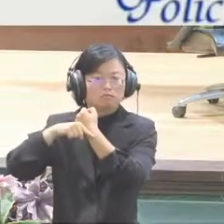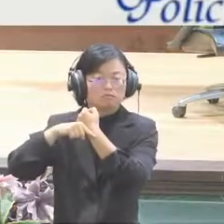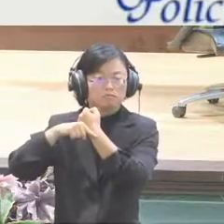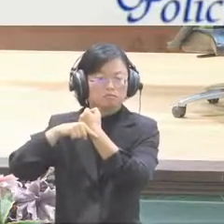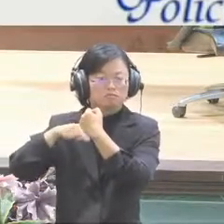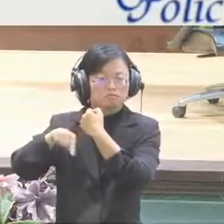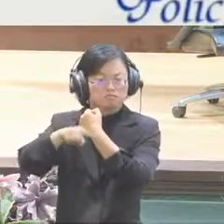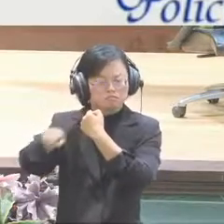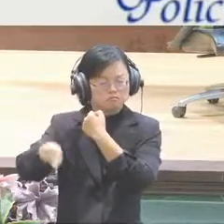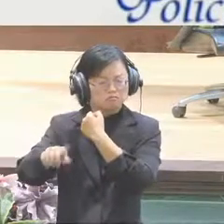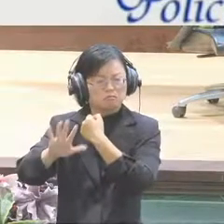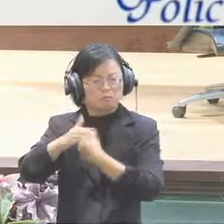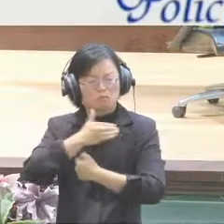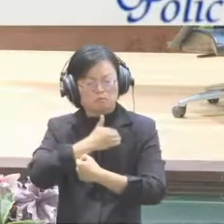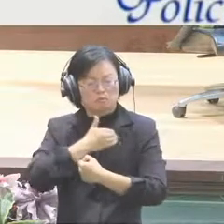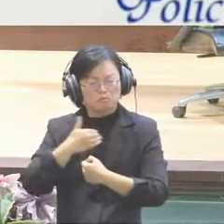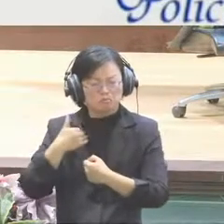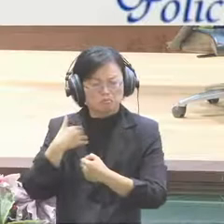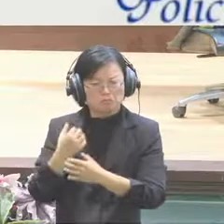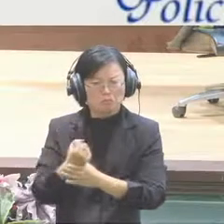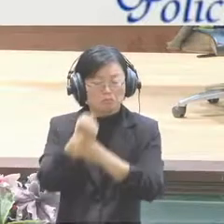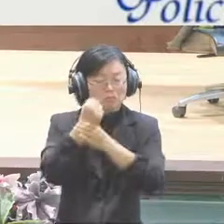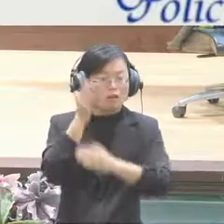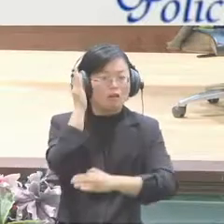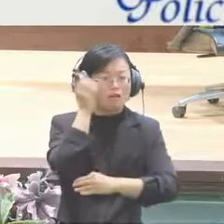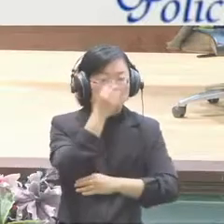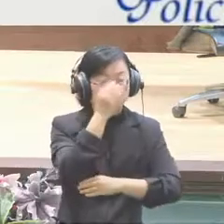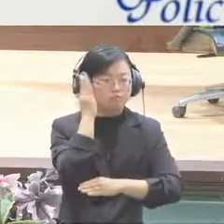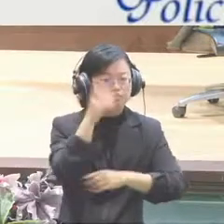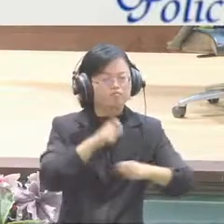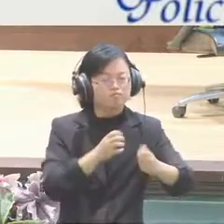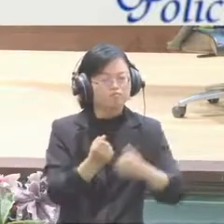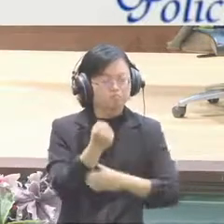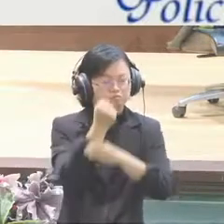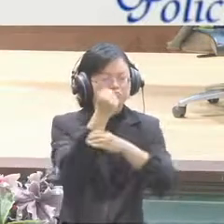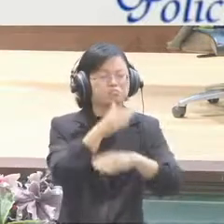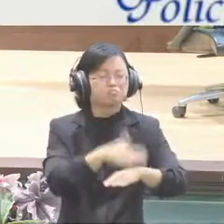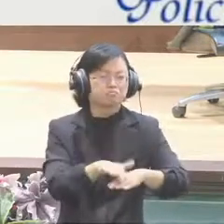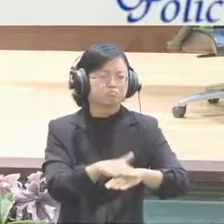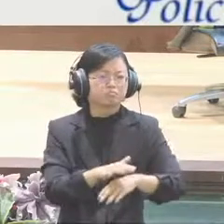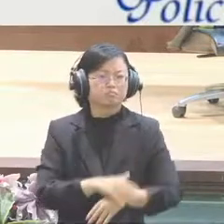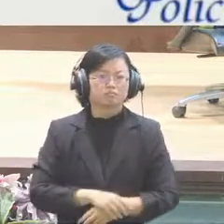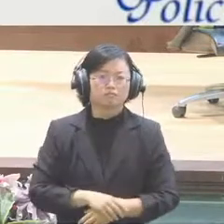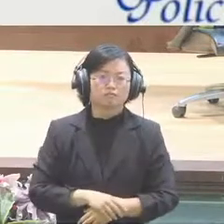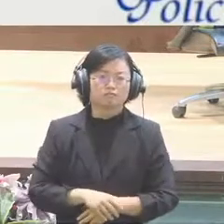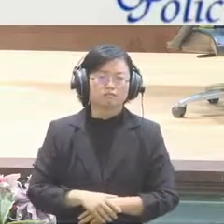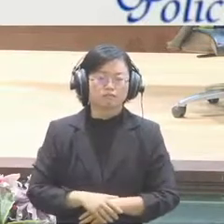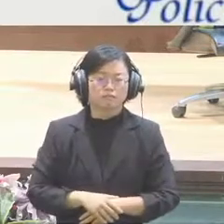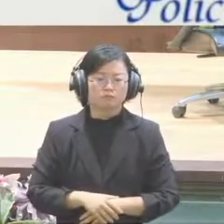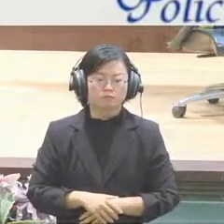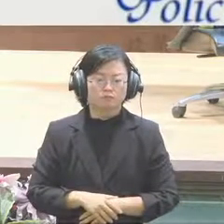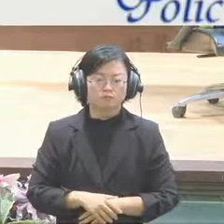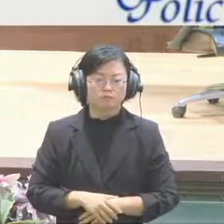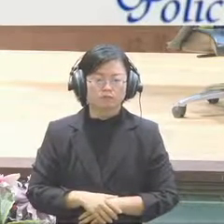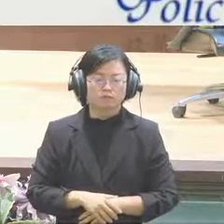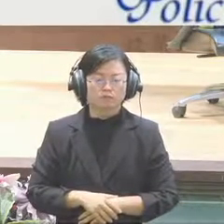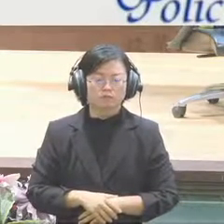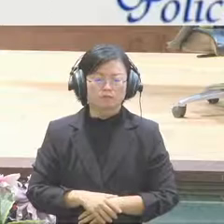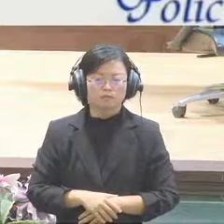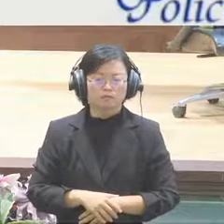They have a lot of funding because some of them even takes government research projects. So, some people might question their